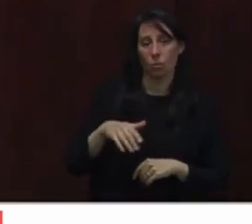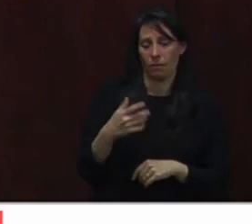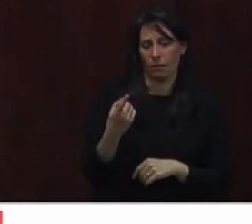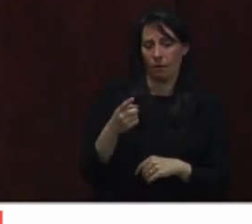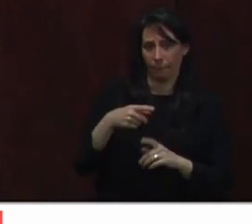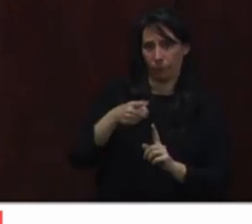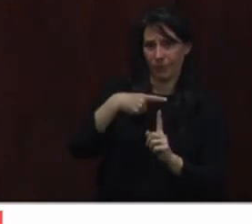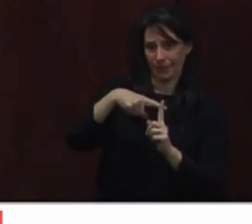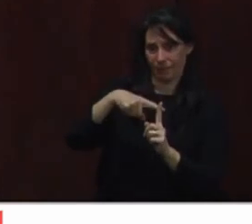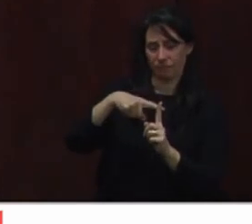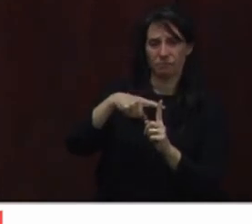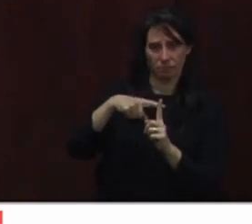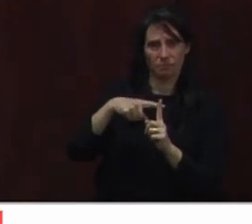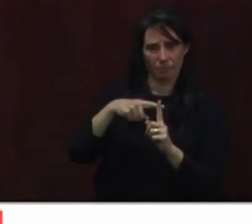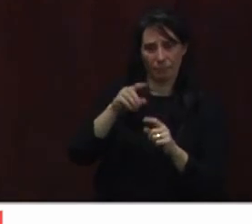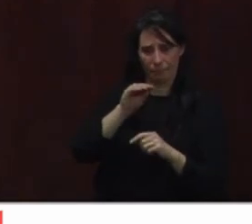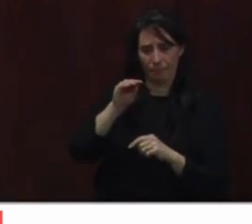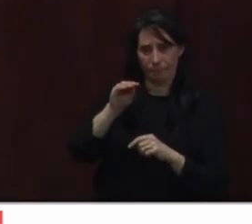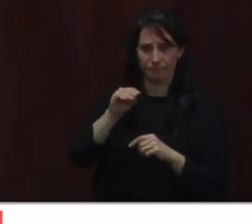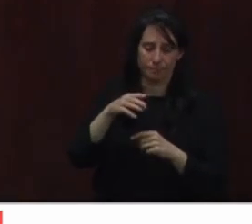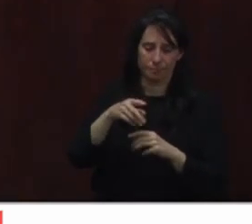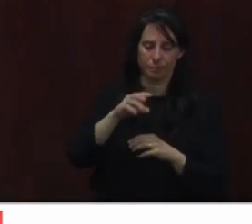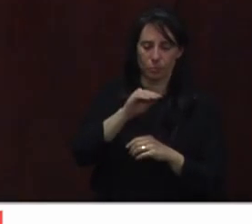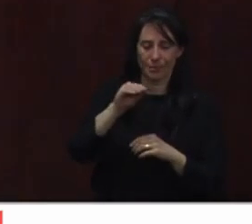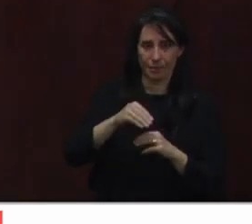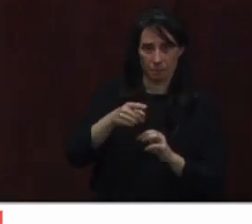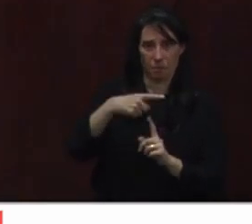almost 26% decrease since last week.